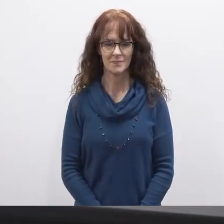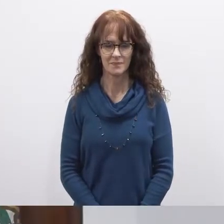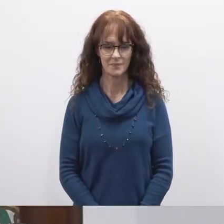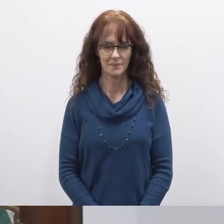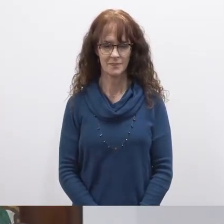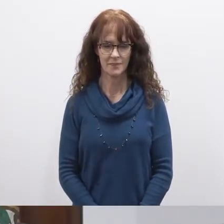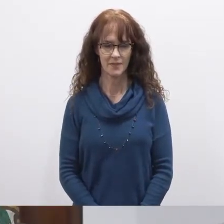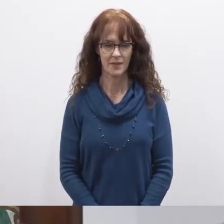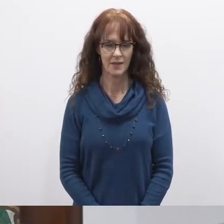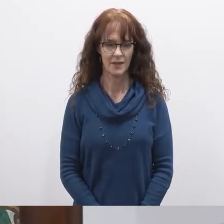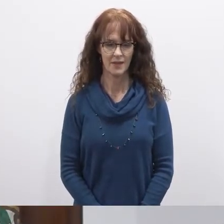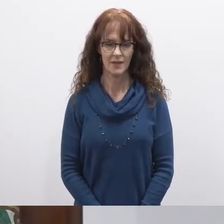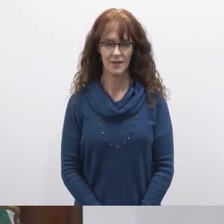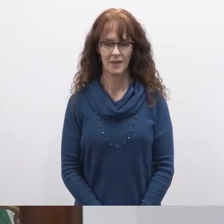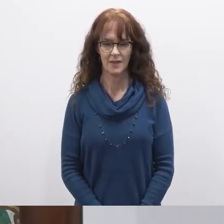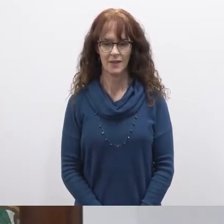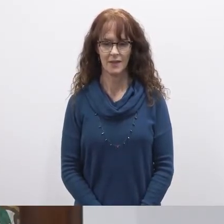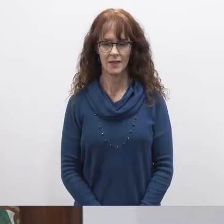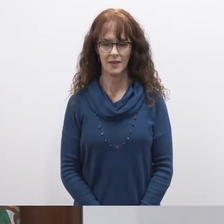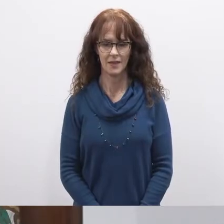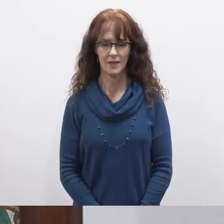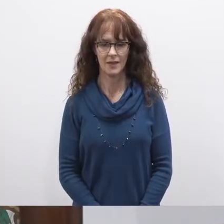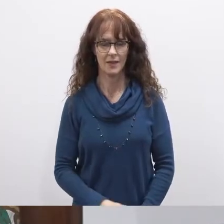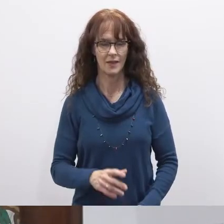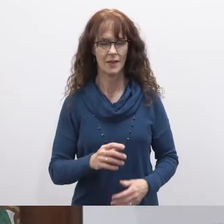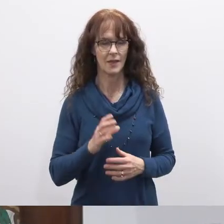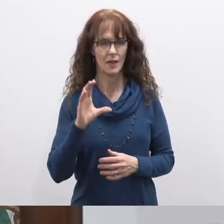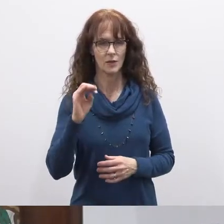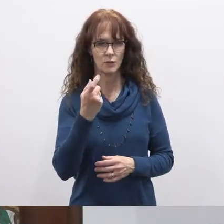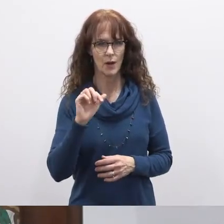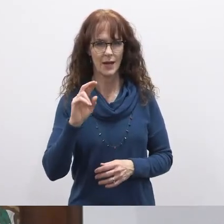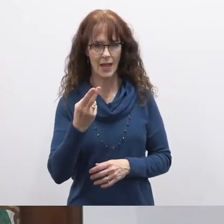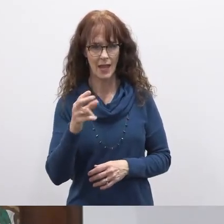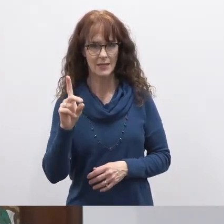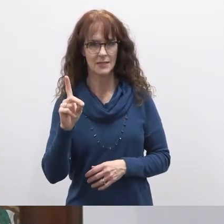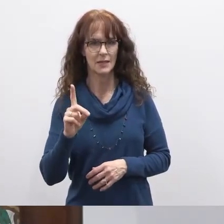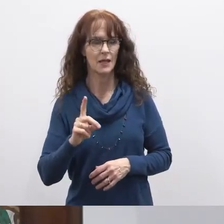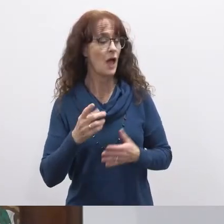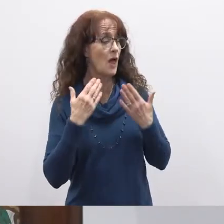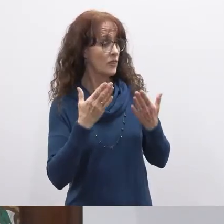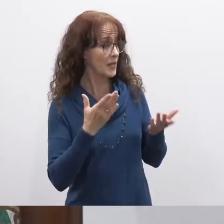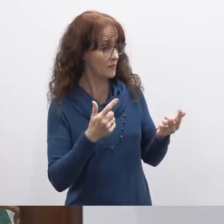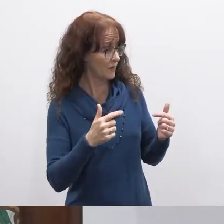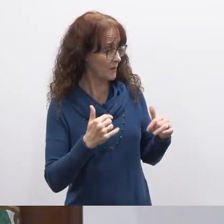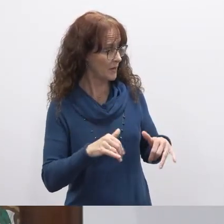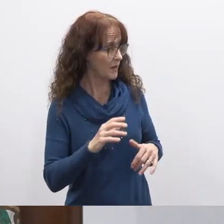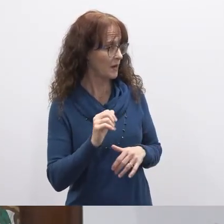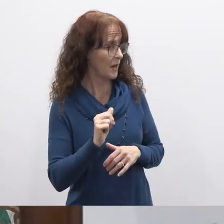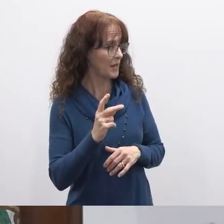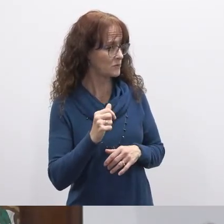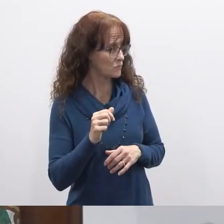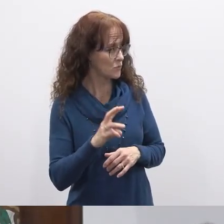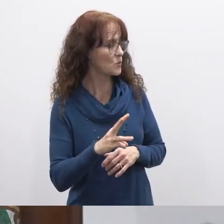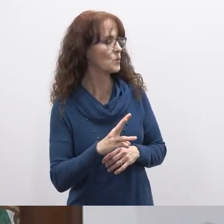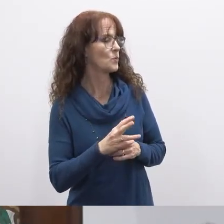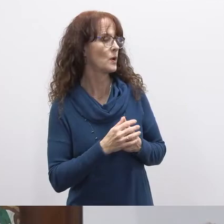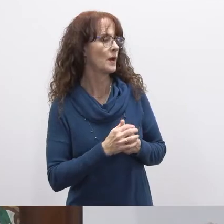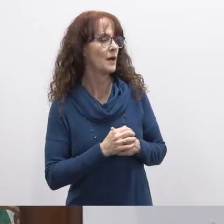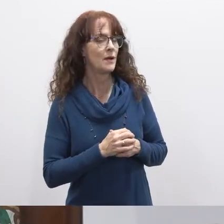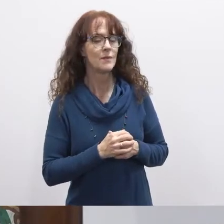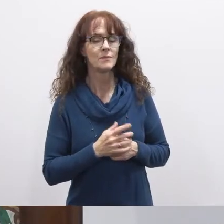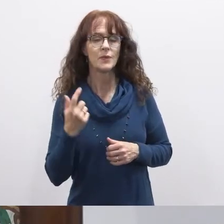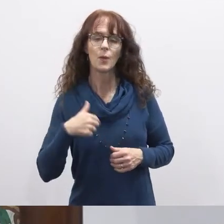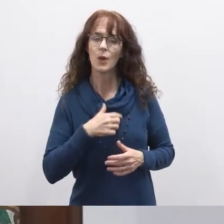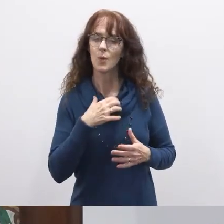thank you for being here andrew and uh